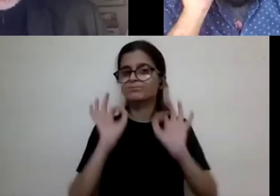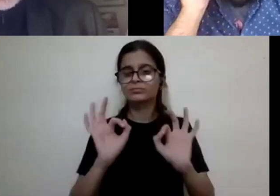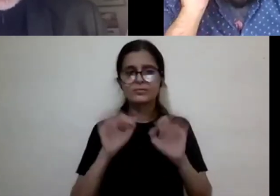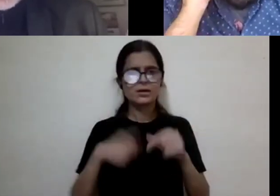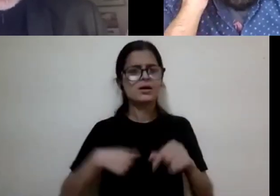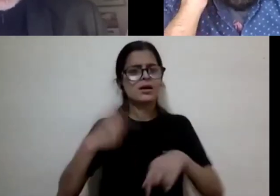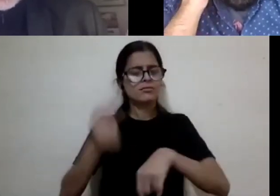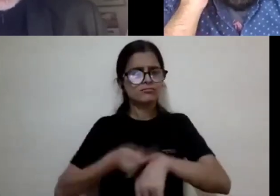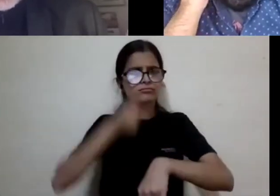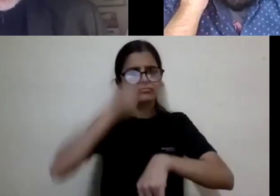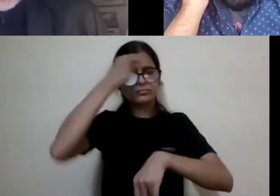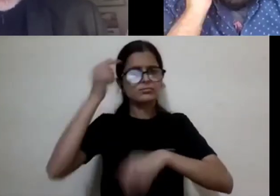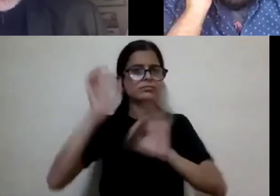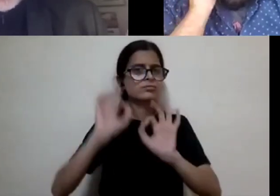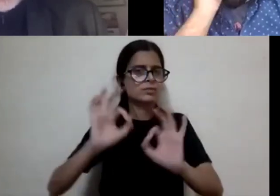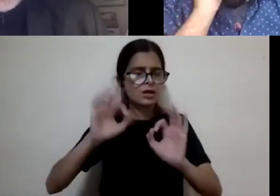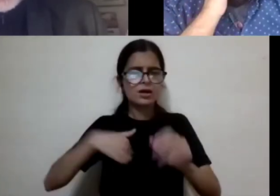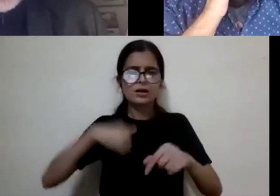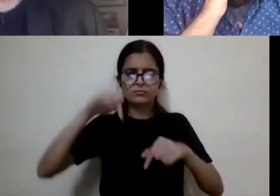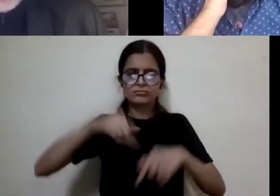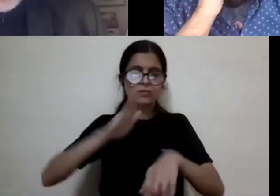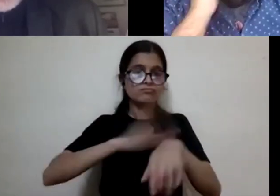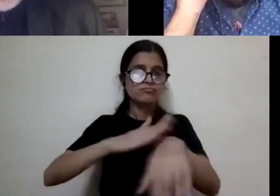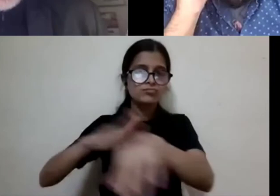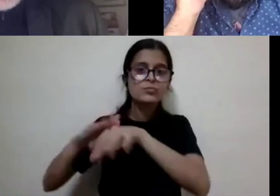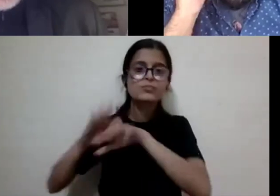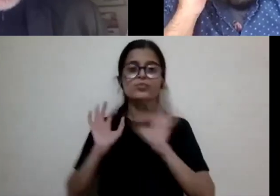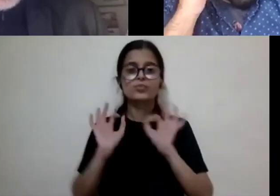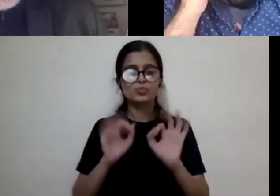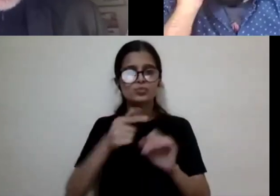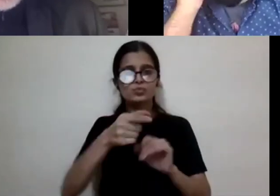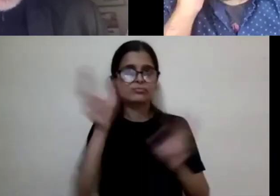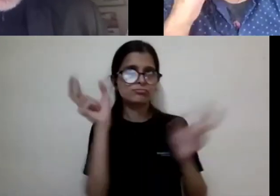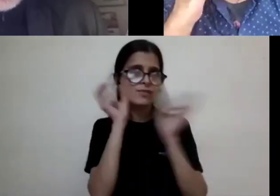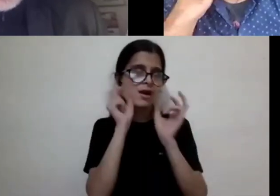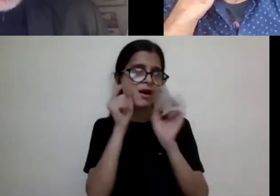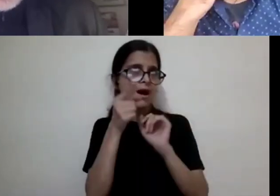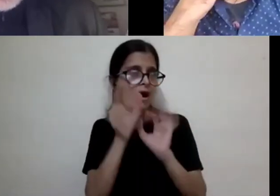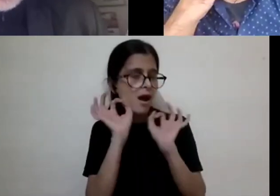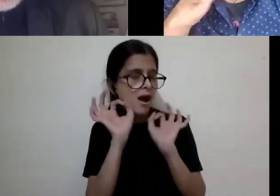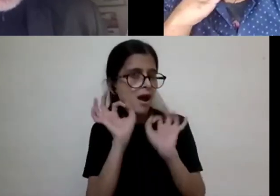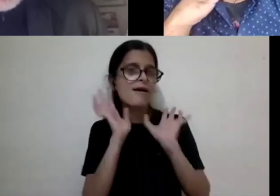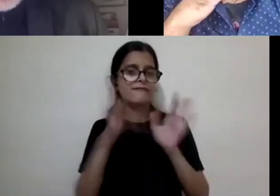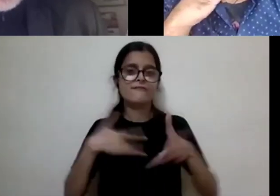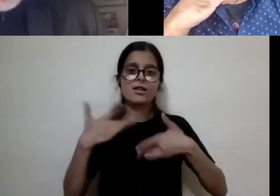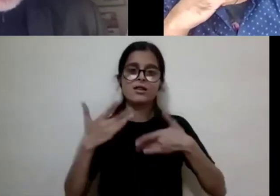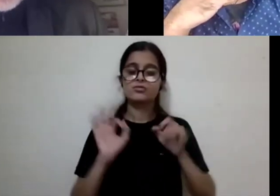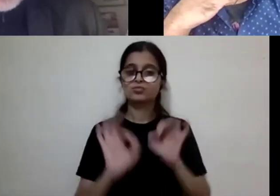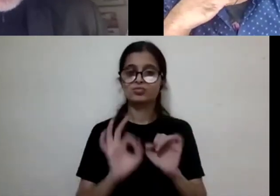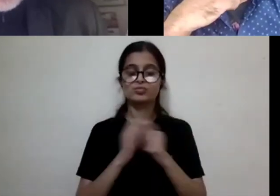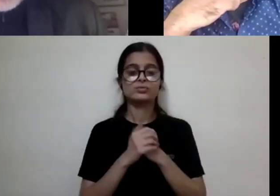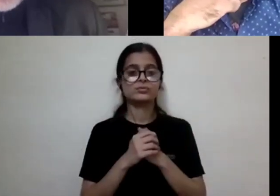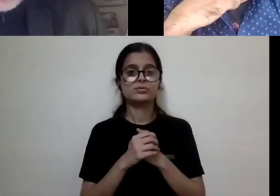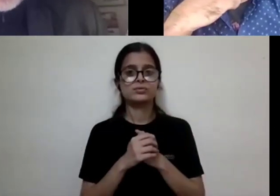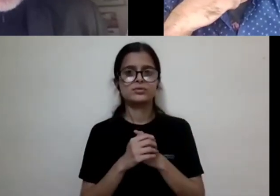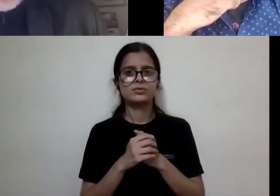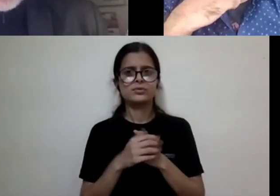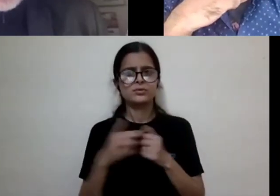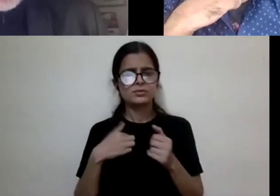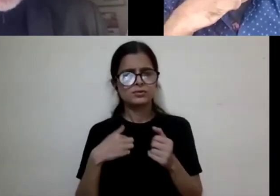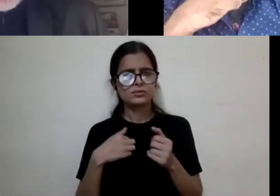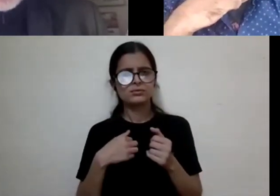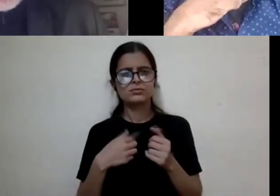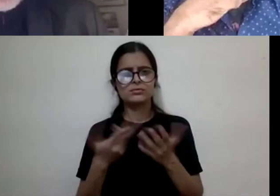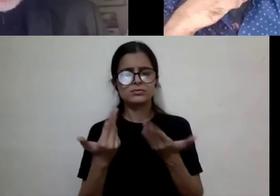and exhilarating experience for us to listen to you. We had read you for years